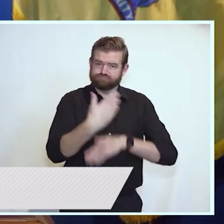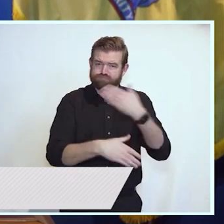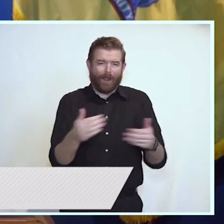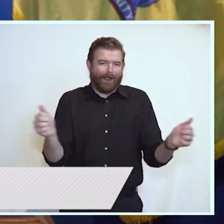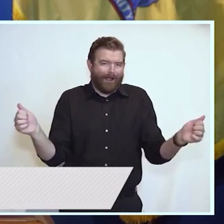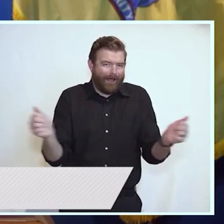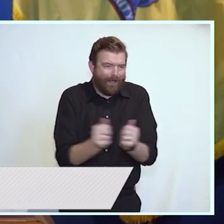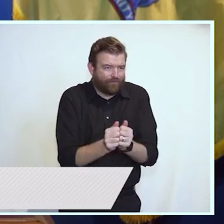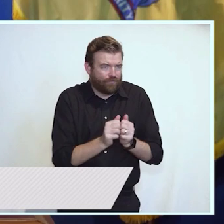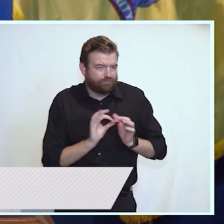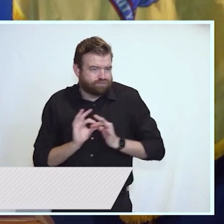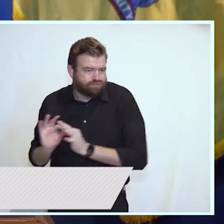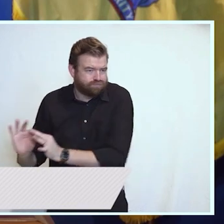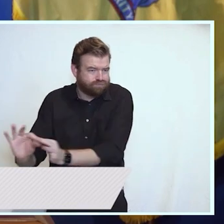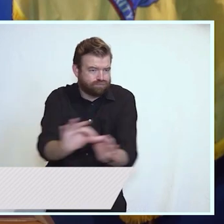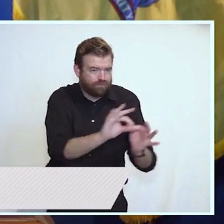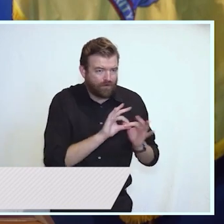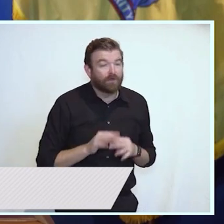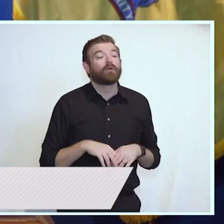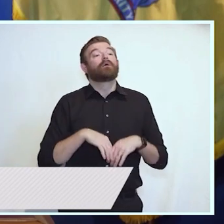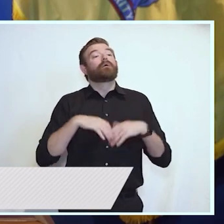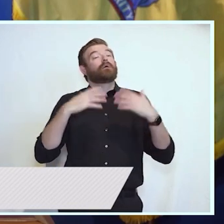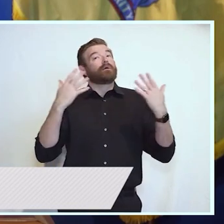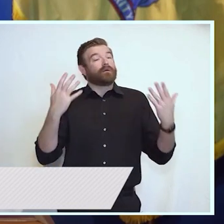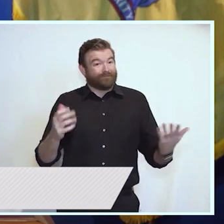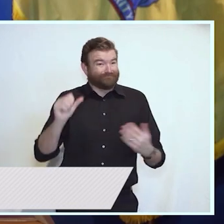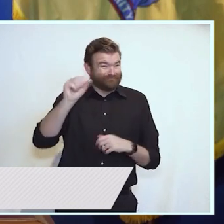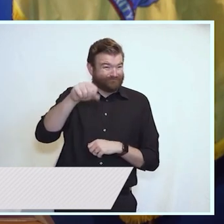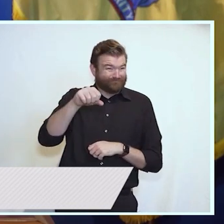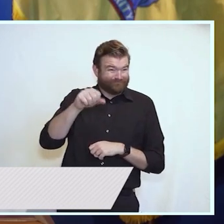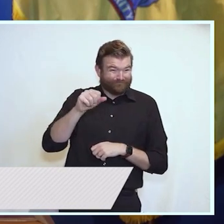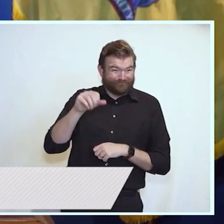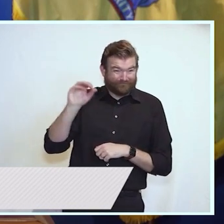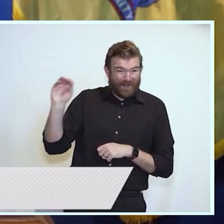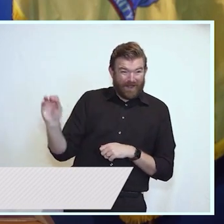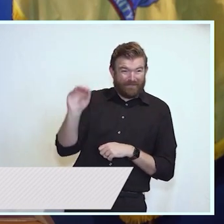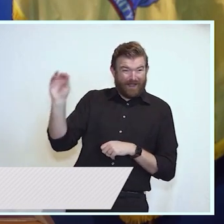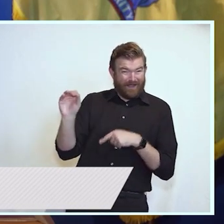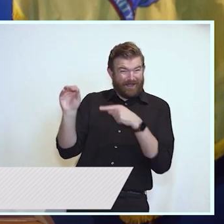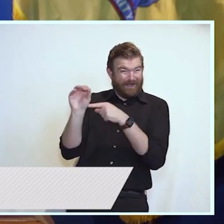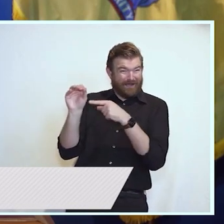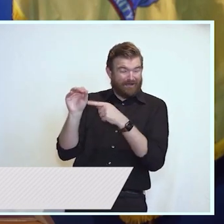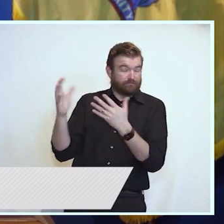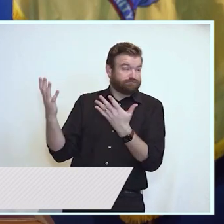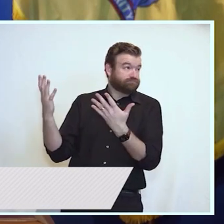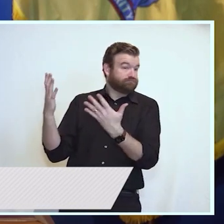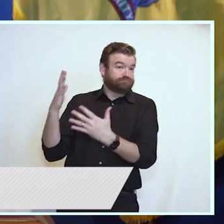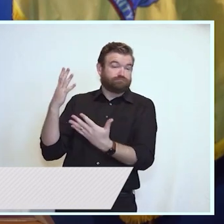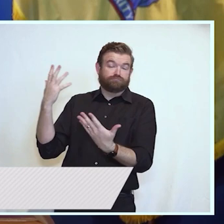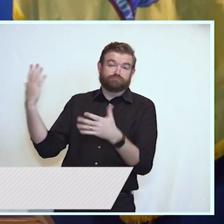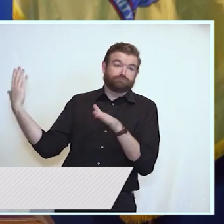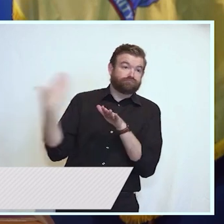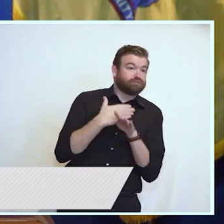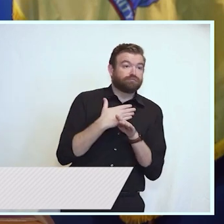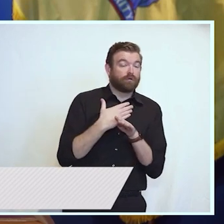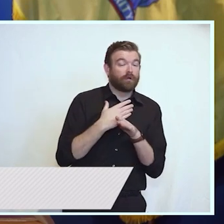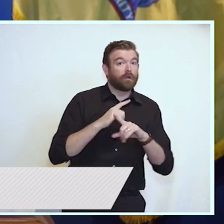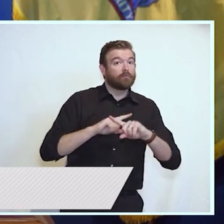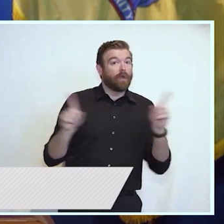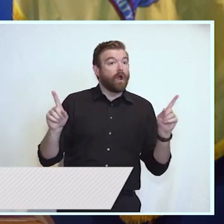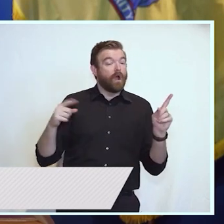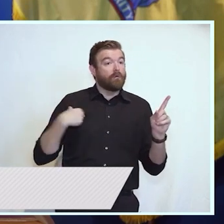But try as it may to knock us back and further divide us, one thing is certain. Omicron has not knocked us down.